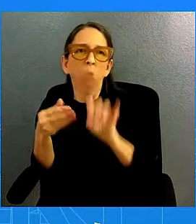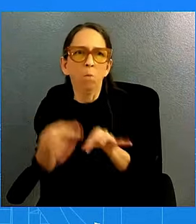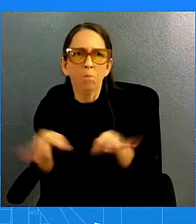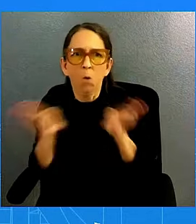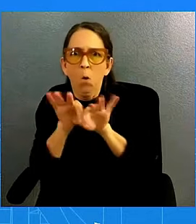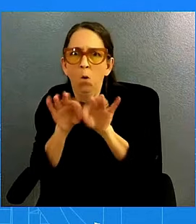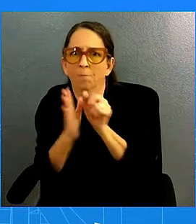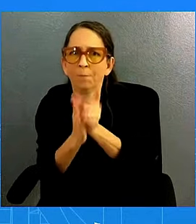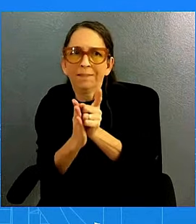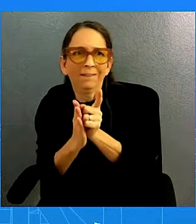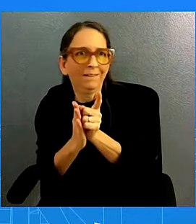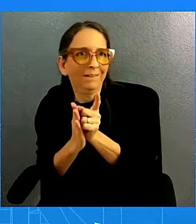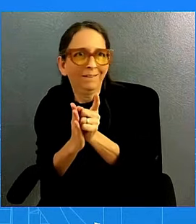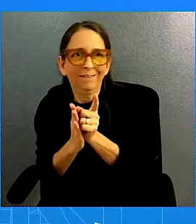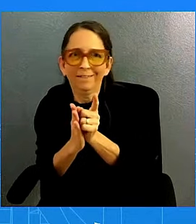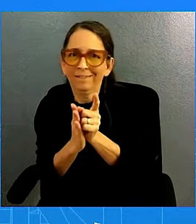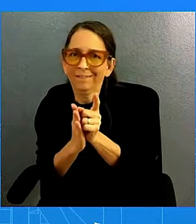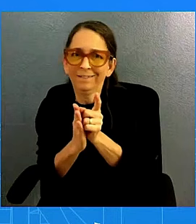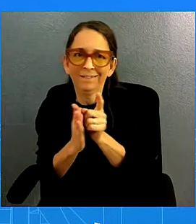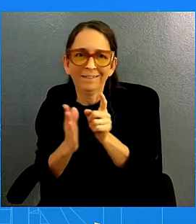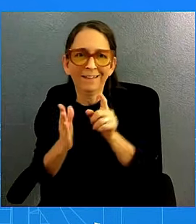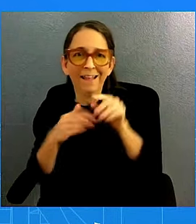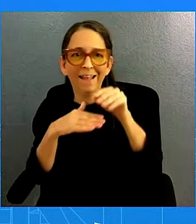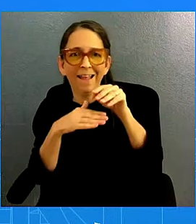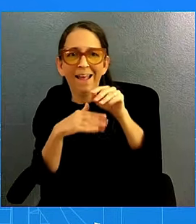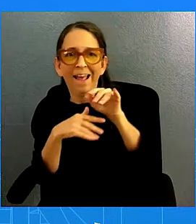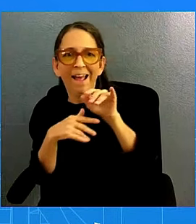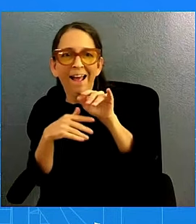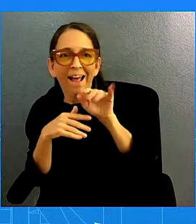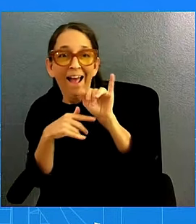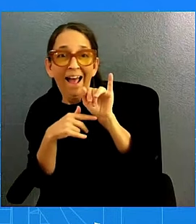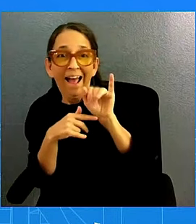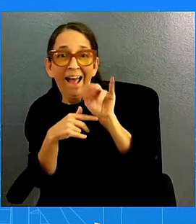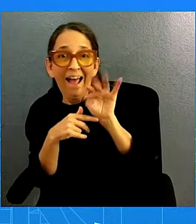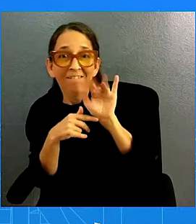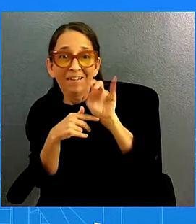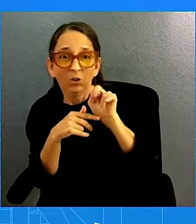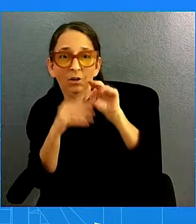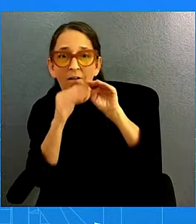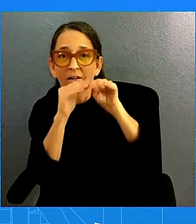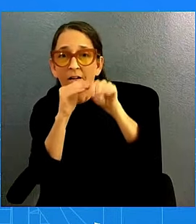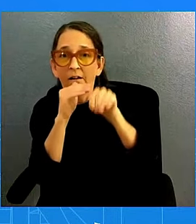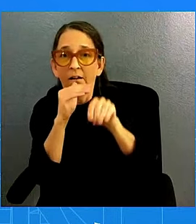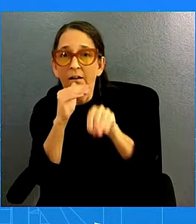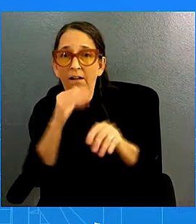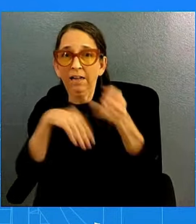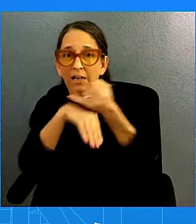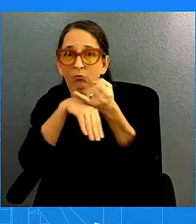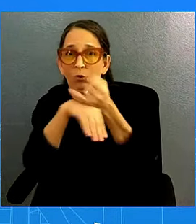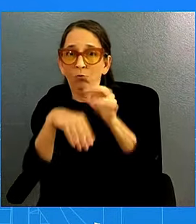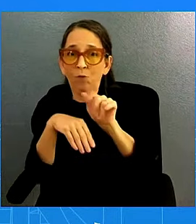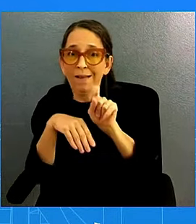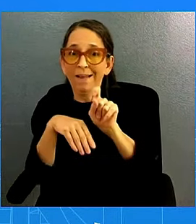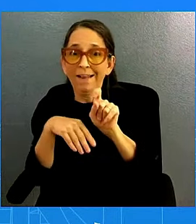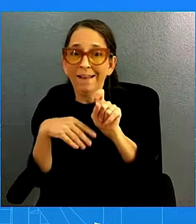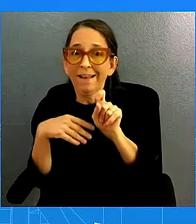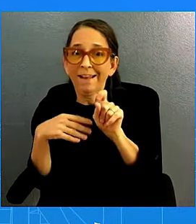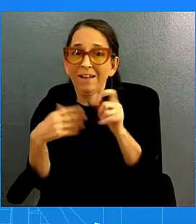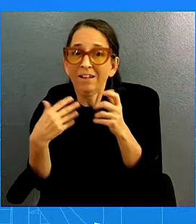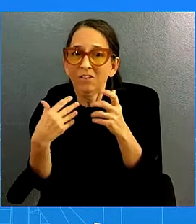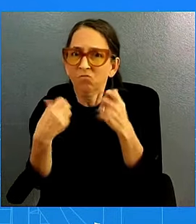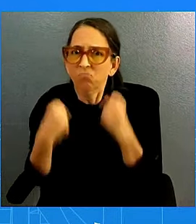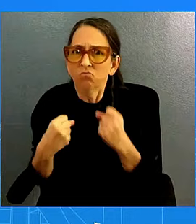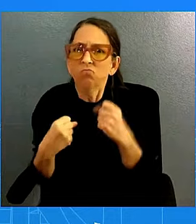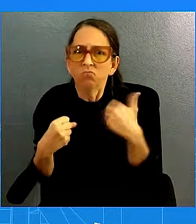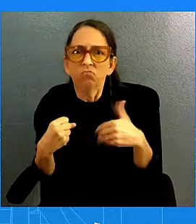interest rates are falling, and the economy remains strong, which many critics thought was impossible. I'm sure you